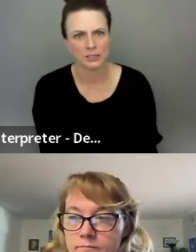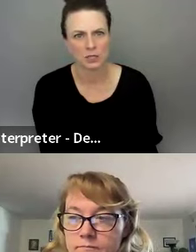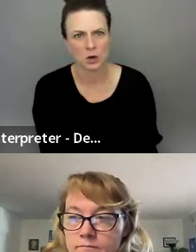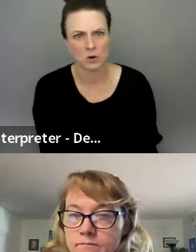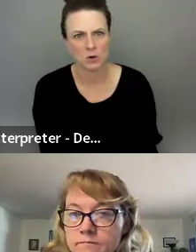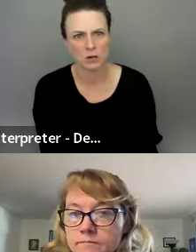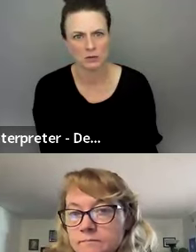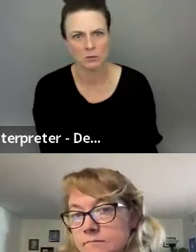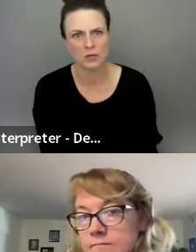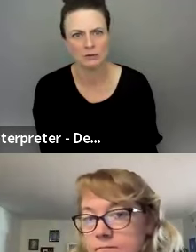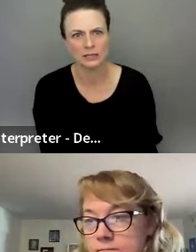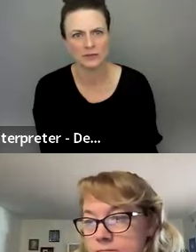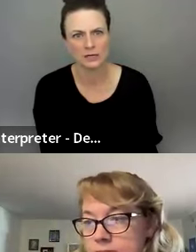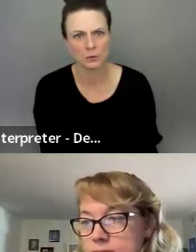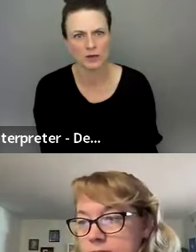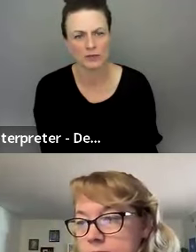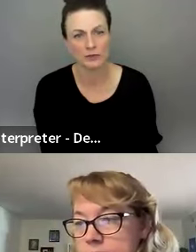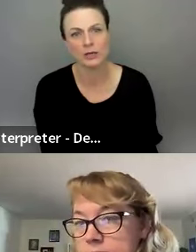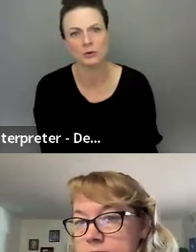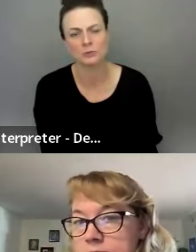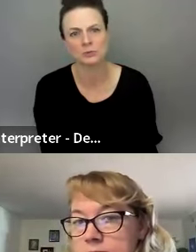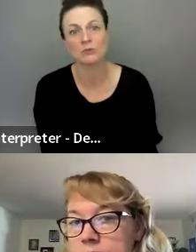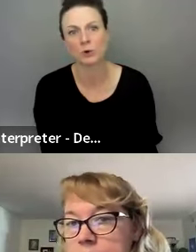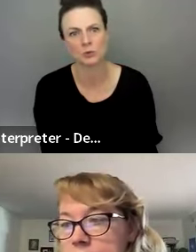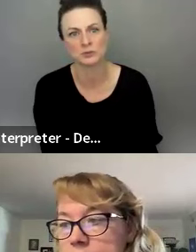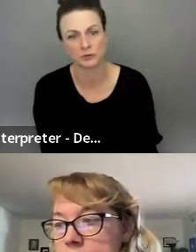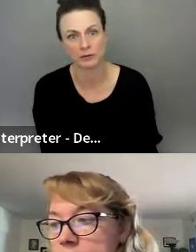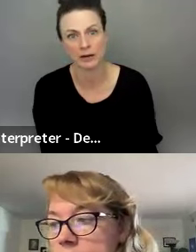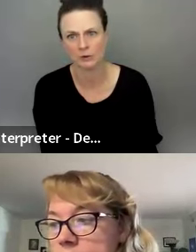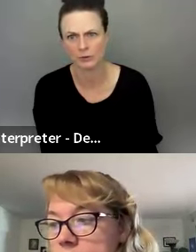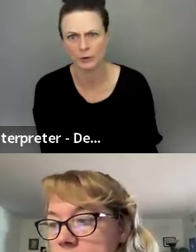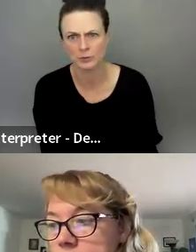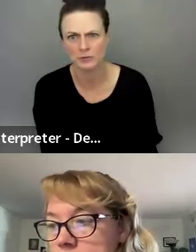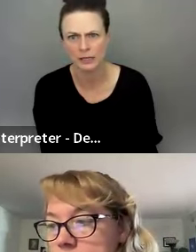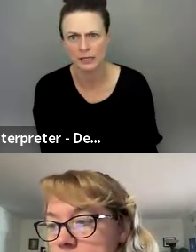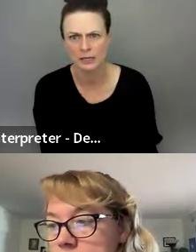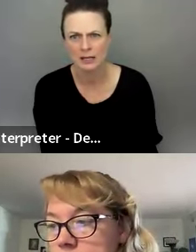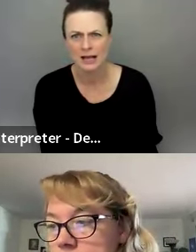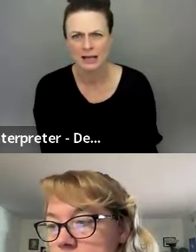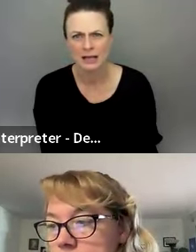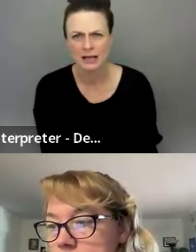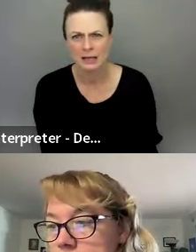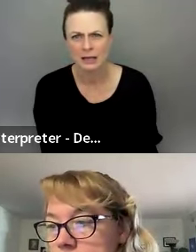Okay. So we'll leave it with three groups or four groups of three, right? Or three groups of three.